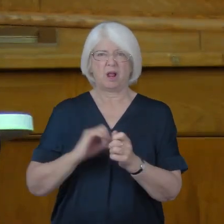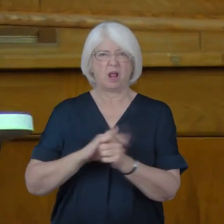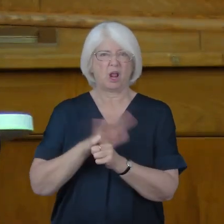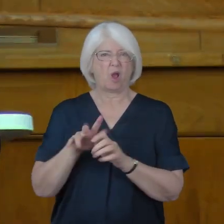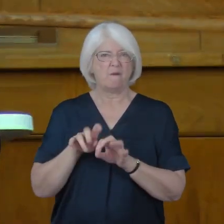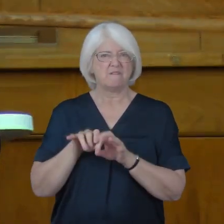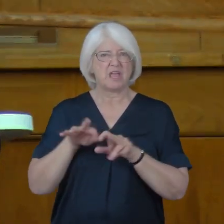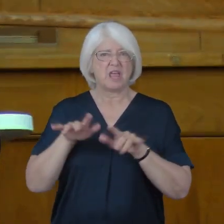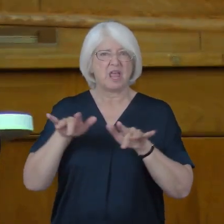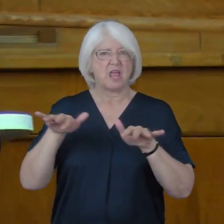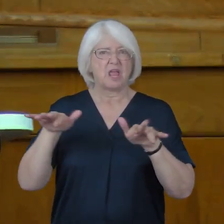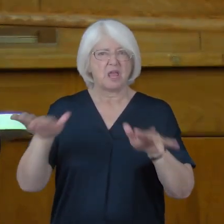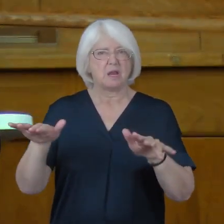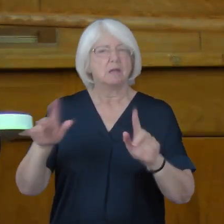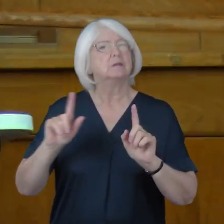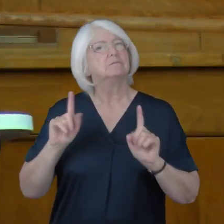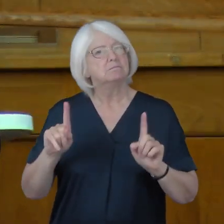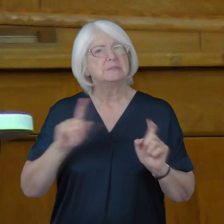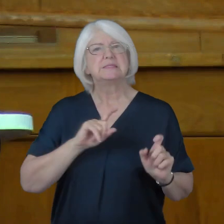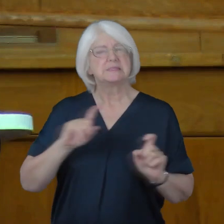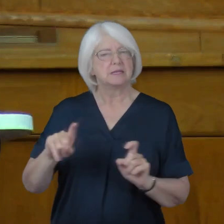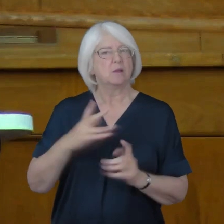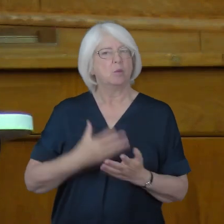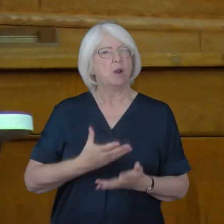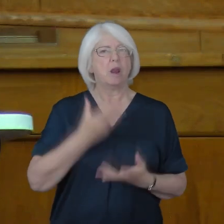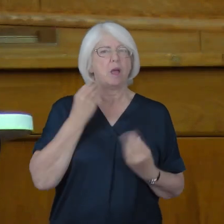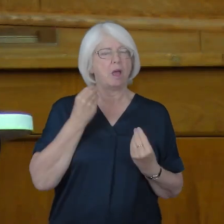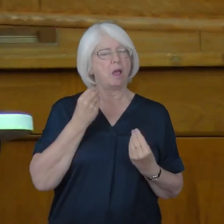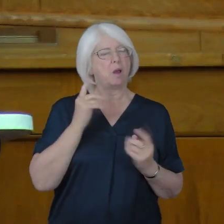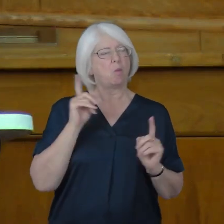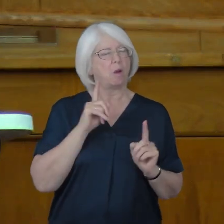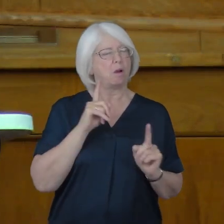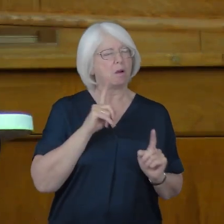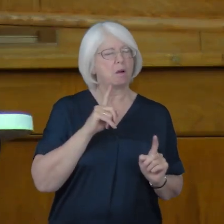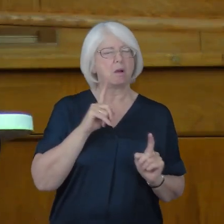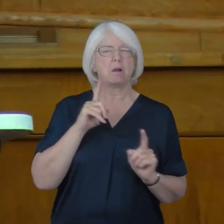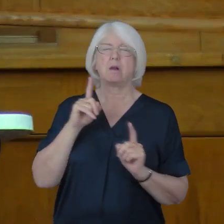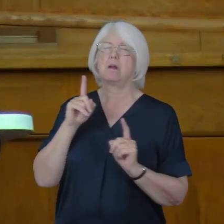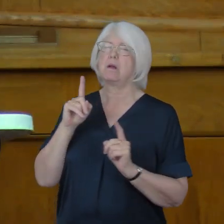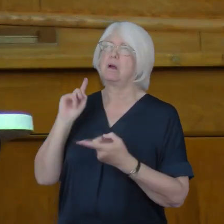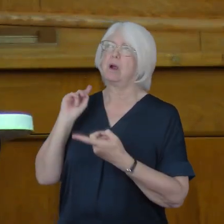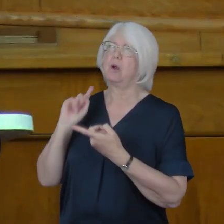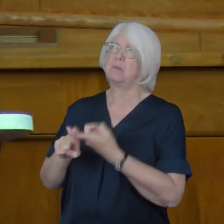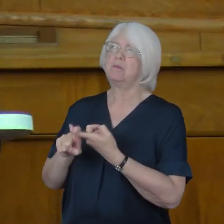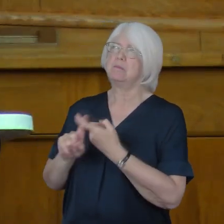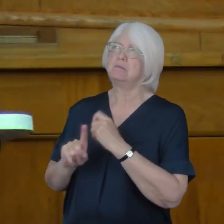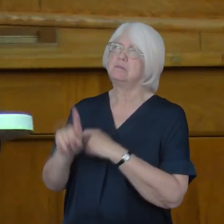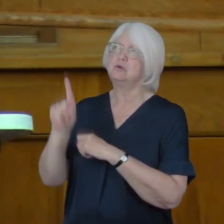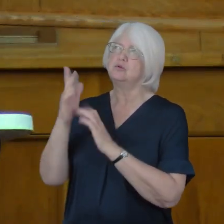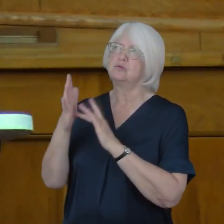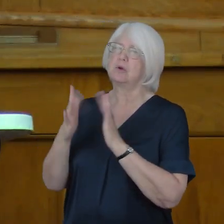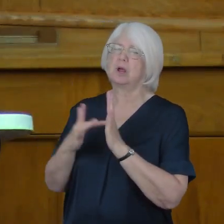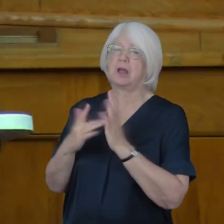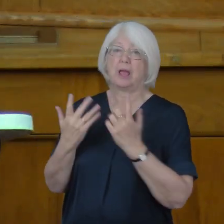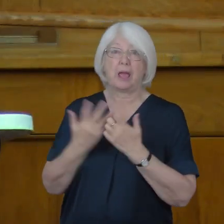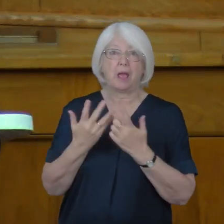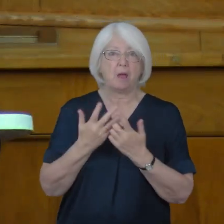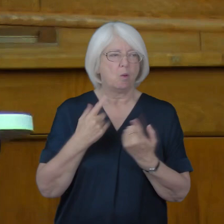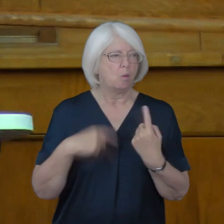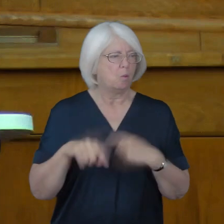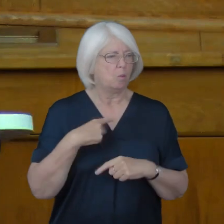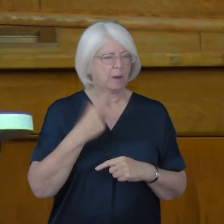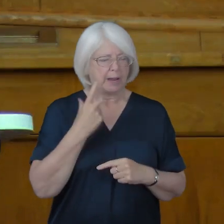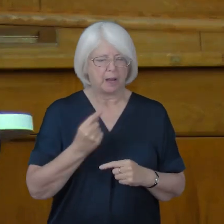we are learning a new commitment to Christ and how to be a humbler,